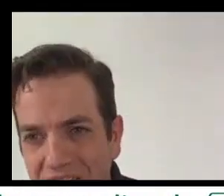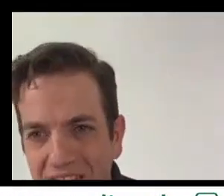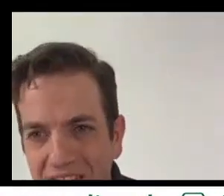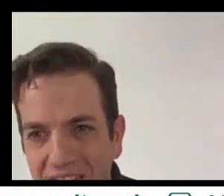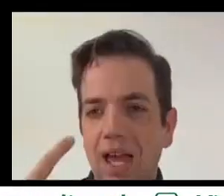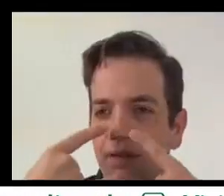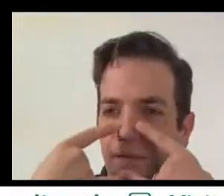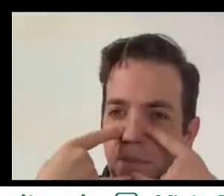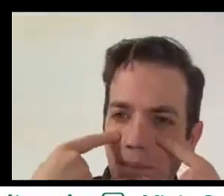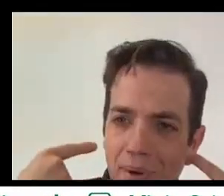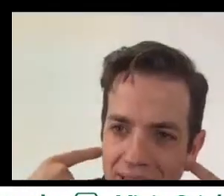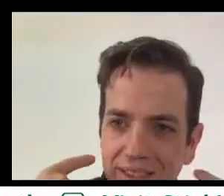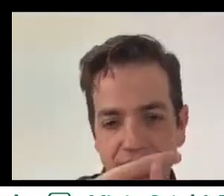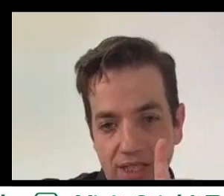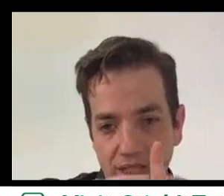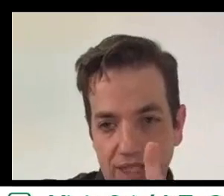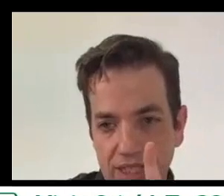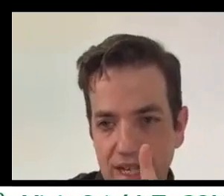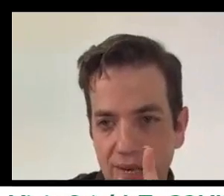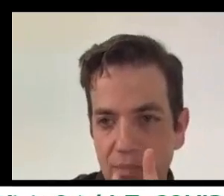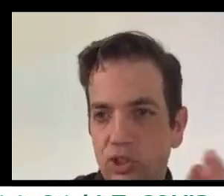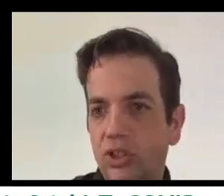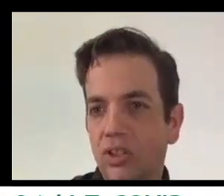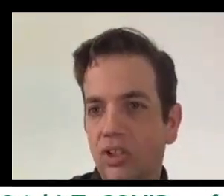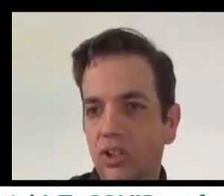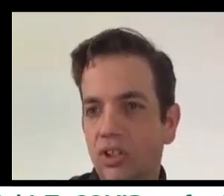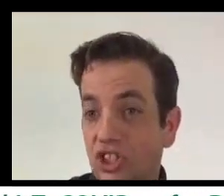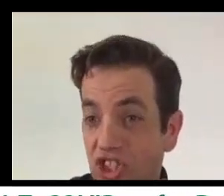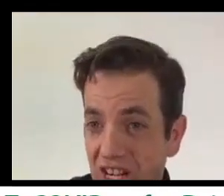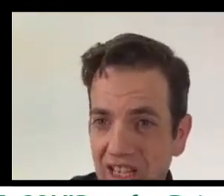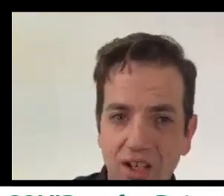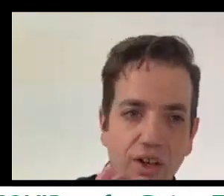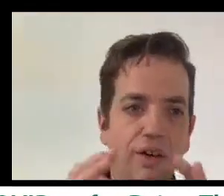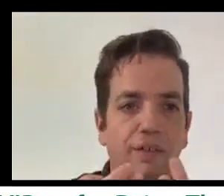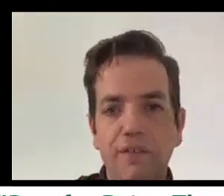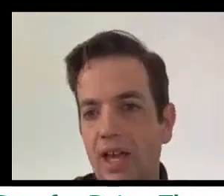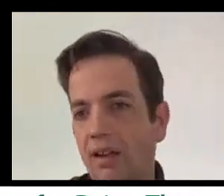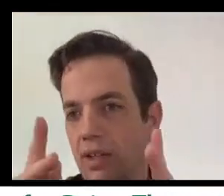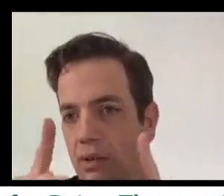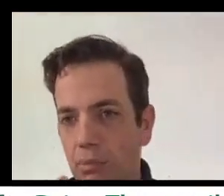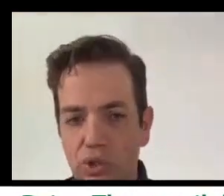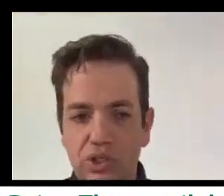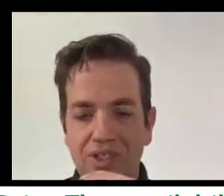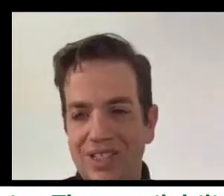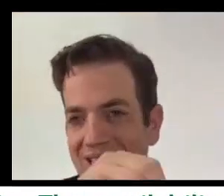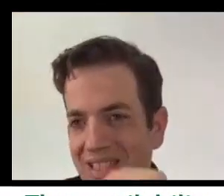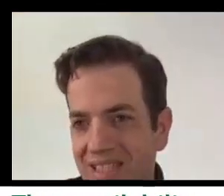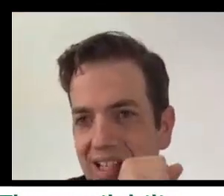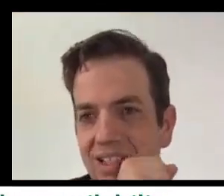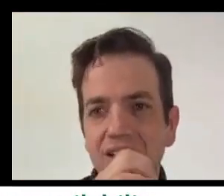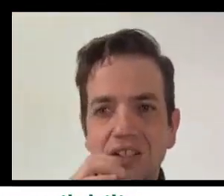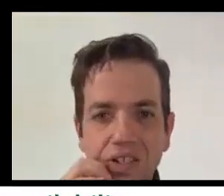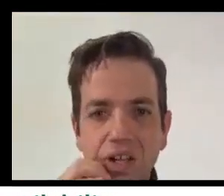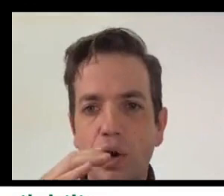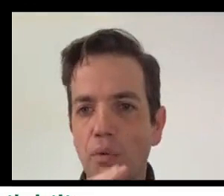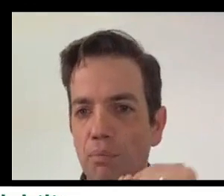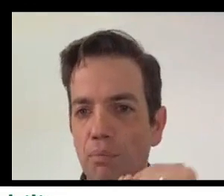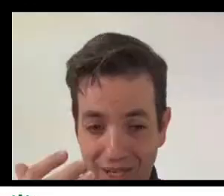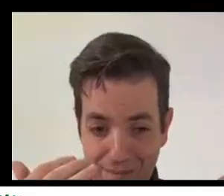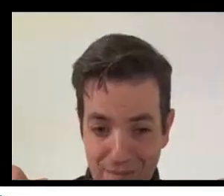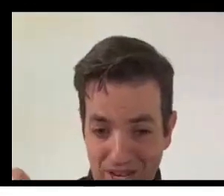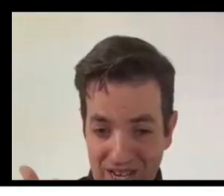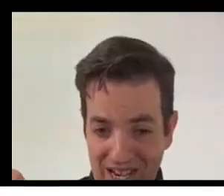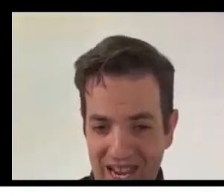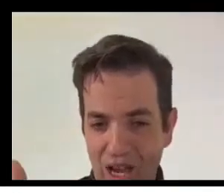when you go to visit a, you know, family member at a long-term care facility. But we just felt with where we're at right now, that it's safe to further ease the